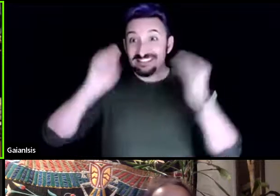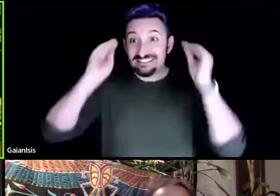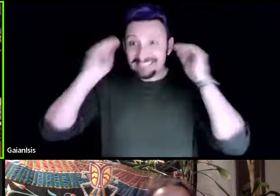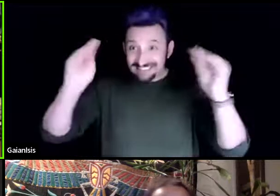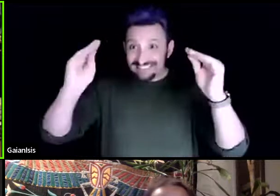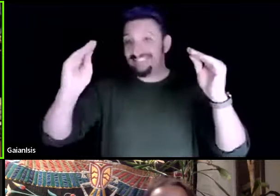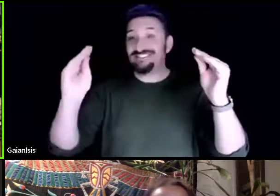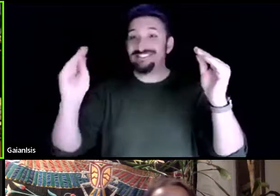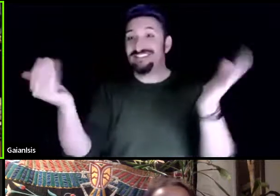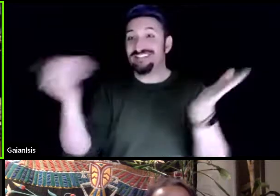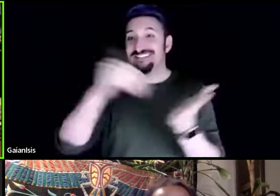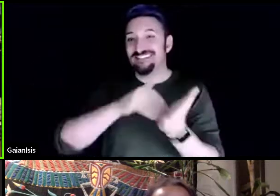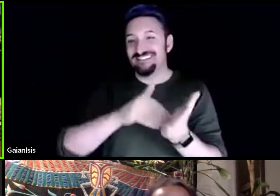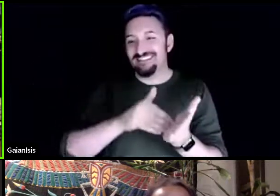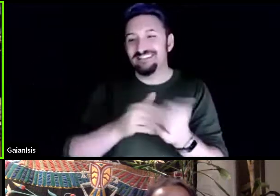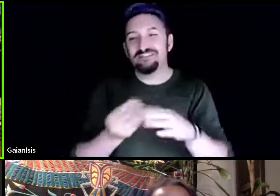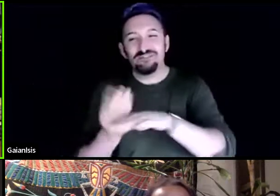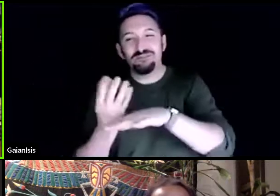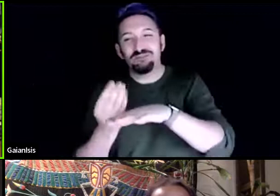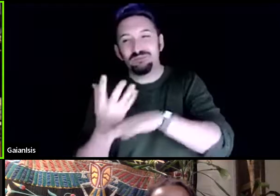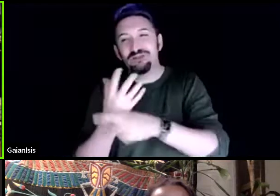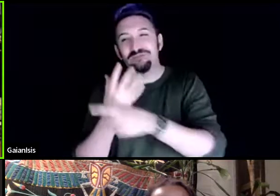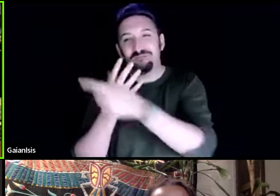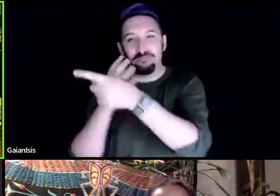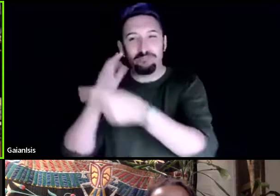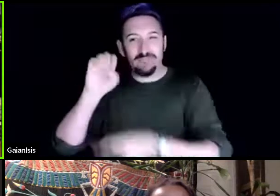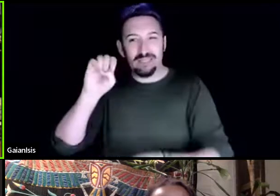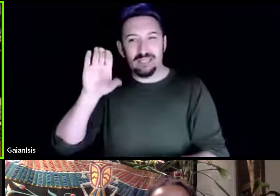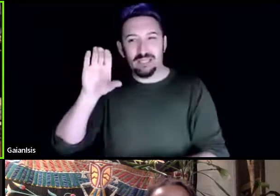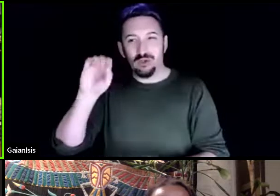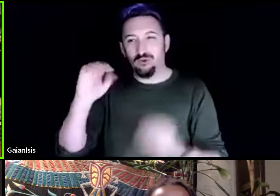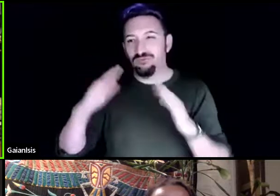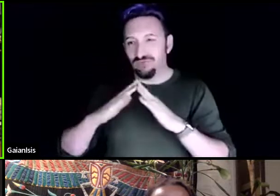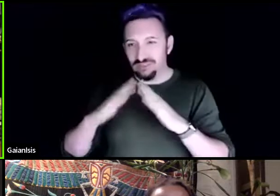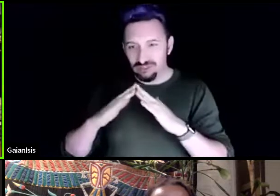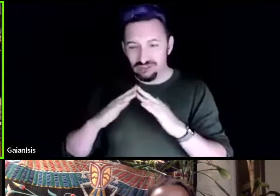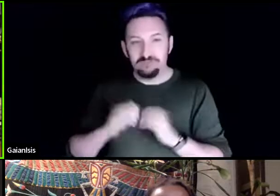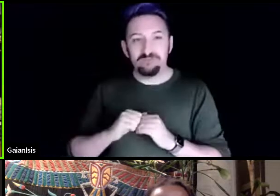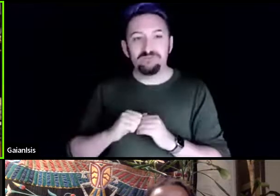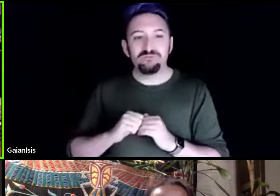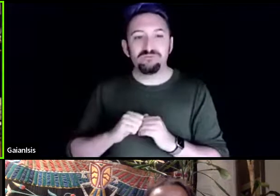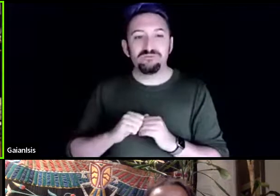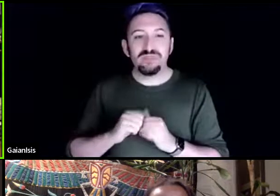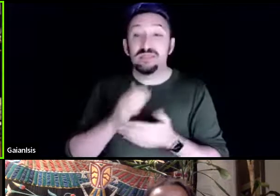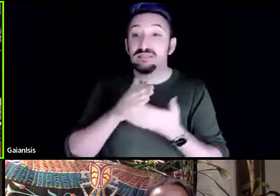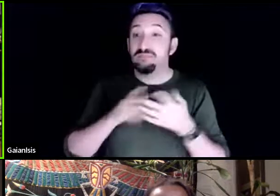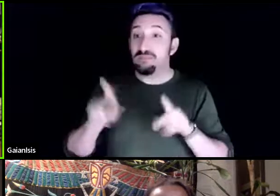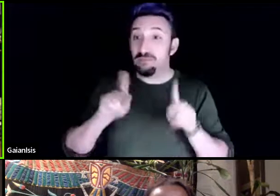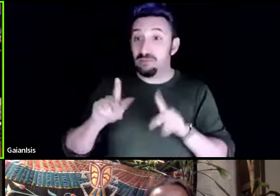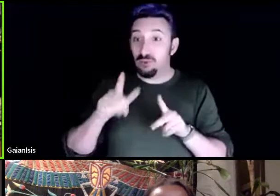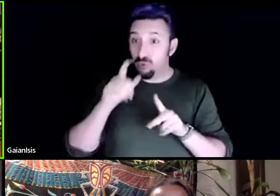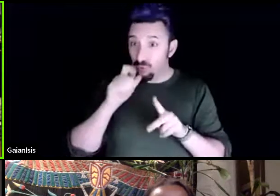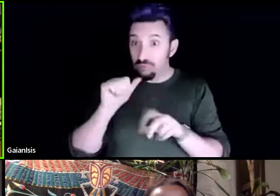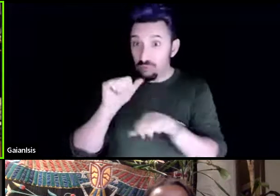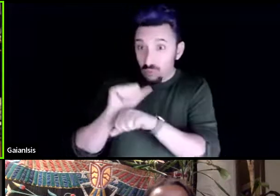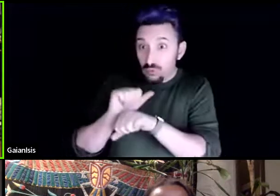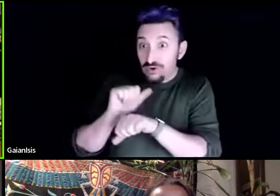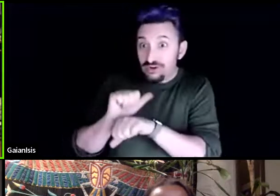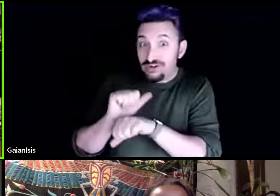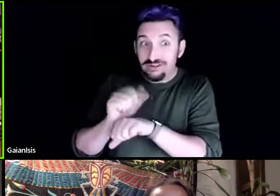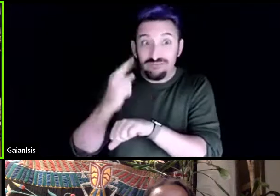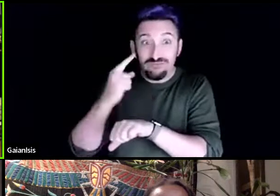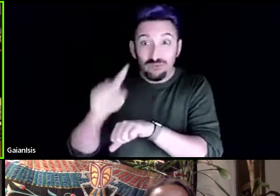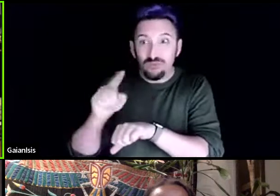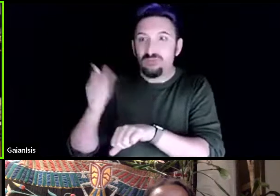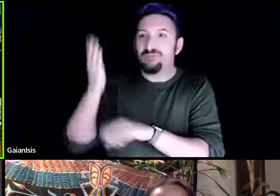in up in our eco village and some of the people that we've been working for will actually be able to be there and come and join in the